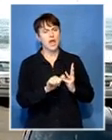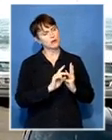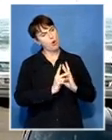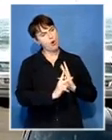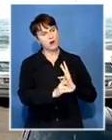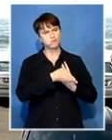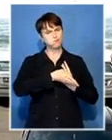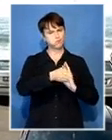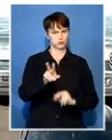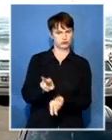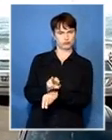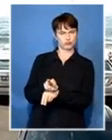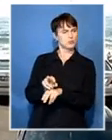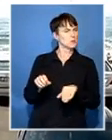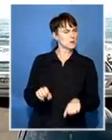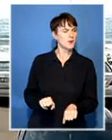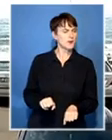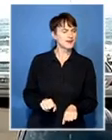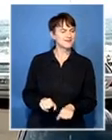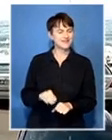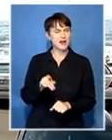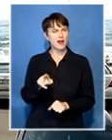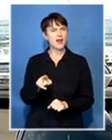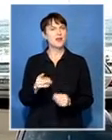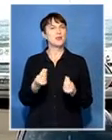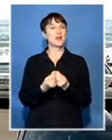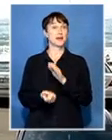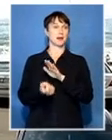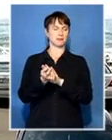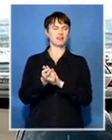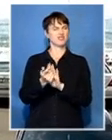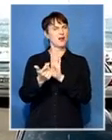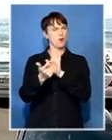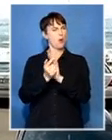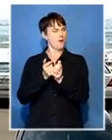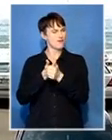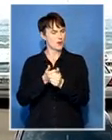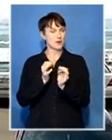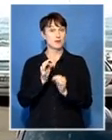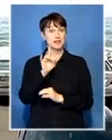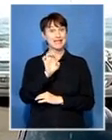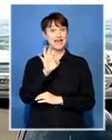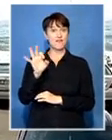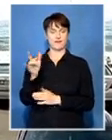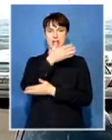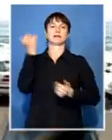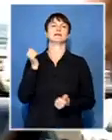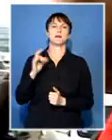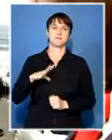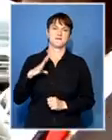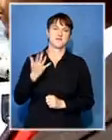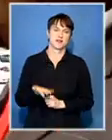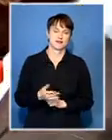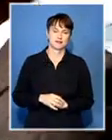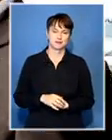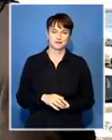thing that is happening but it's just that unfortunate that the EFF is not aware of that just